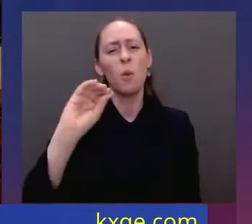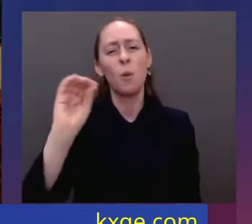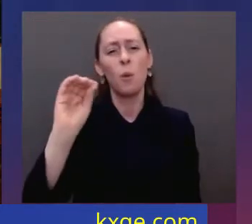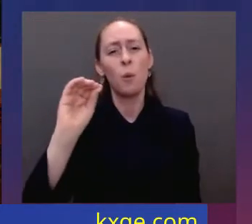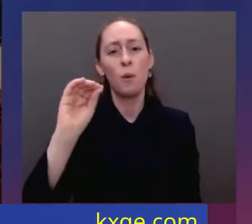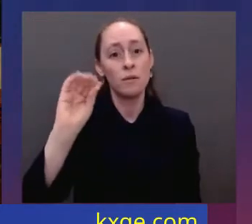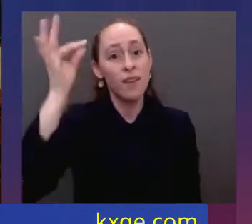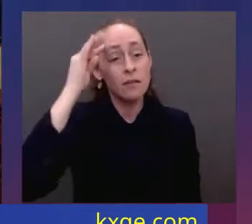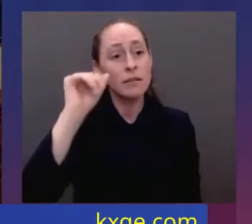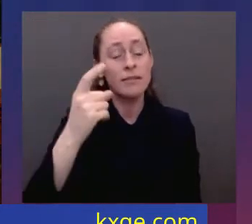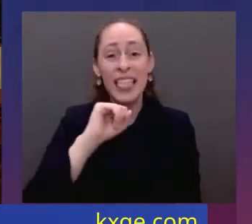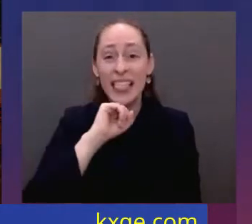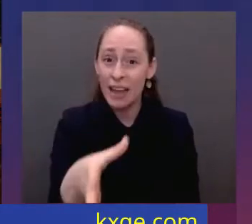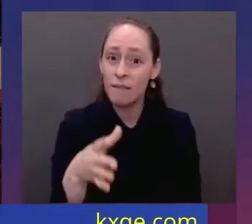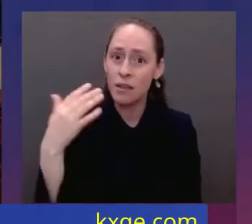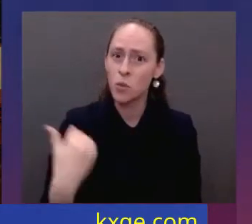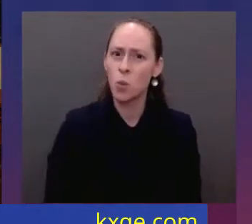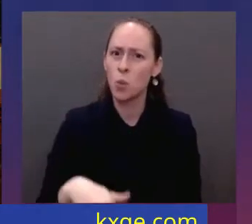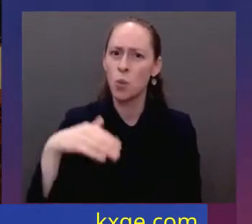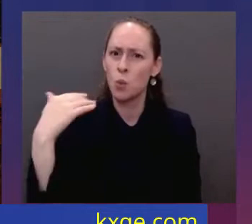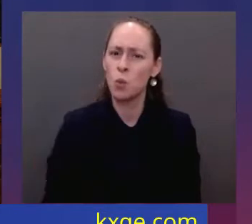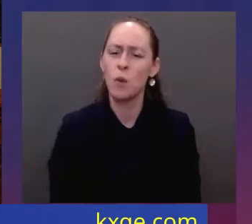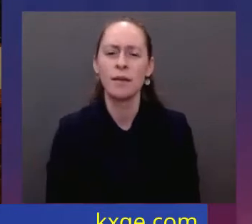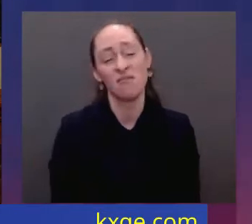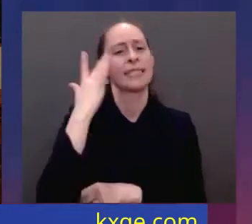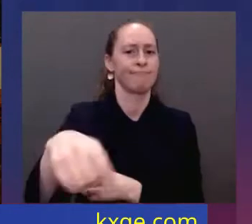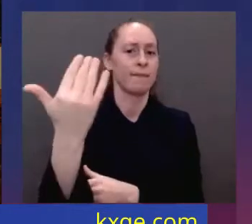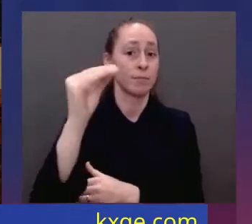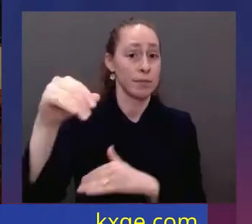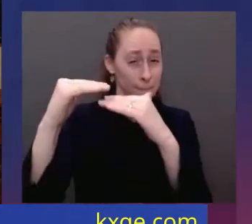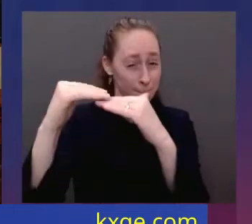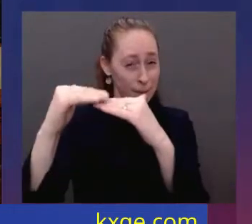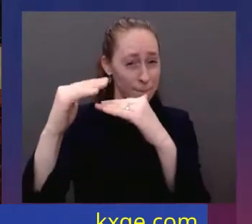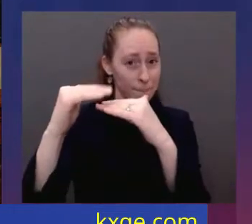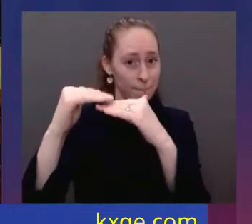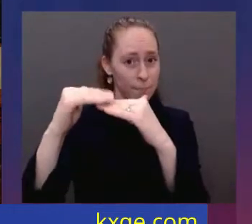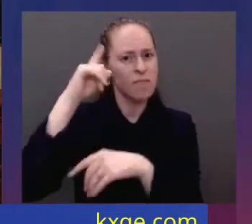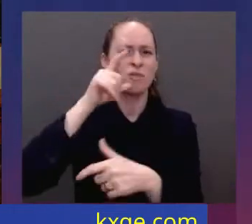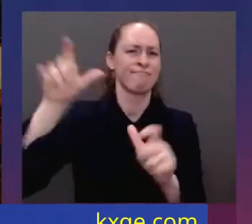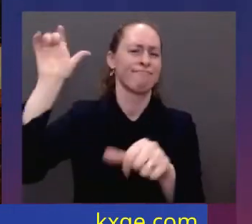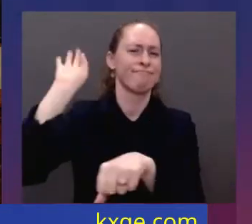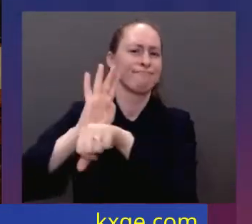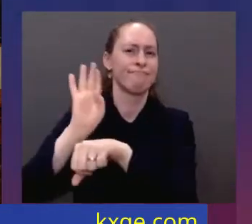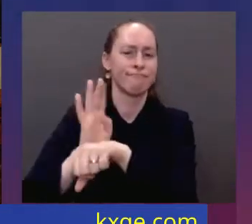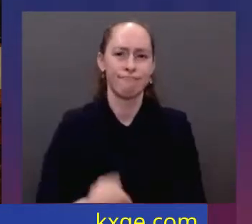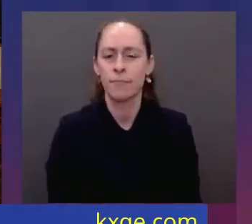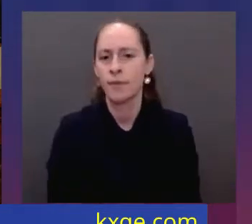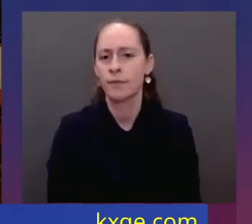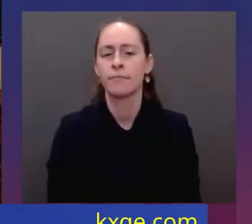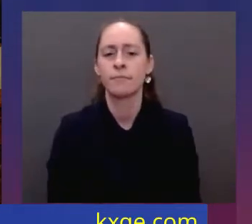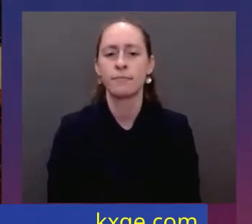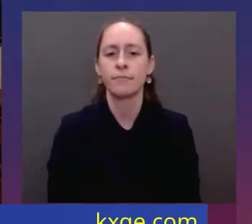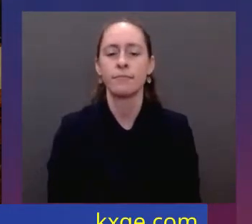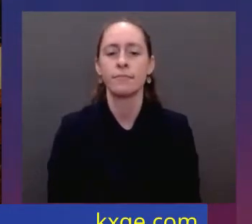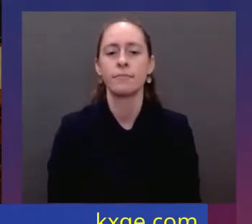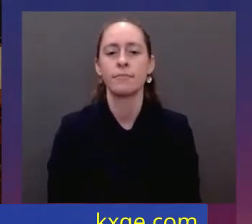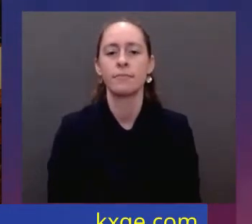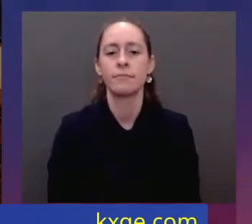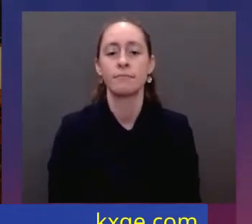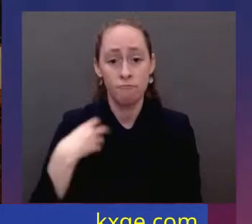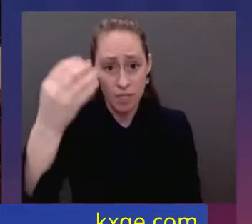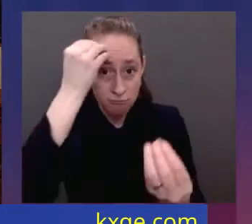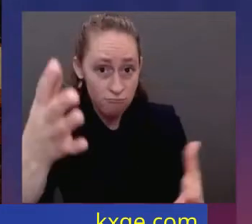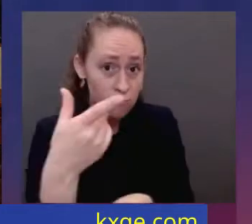fair. That's why I proposed the 15% minimum tax rate for corporations. That's why in the G7 and other meetings overseas we were able to put together, I was able to be somewhat helpful,